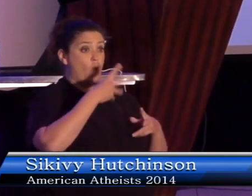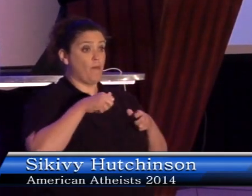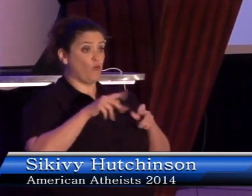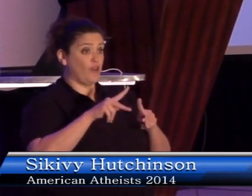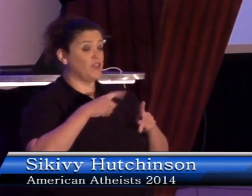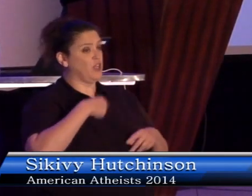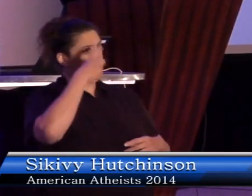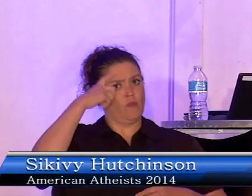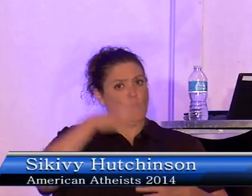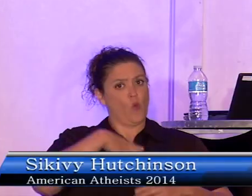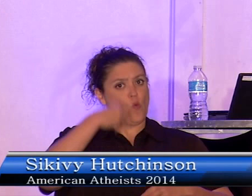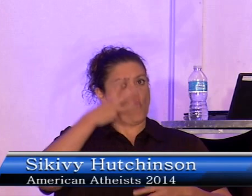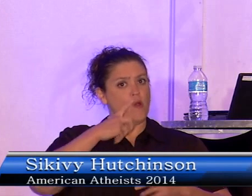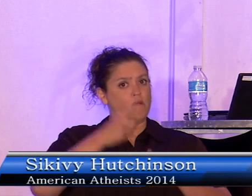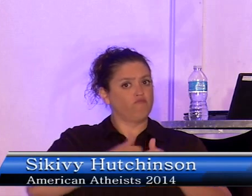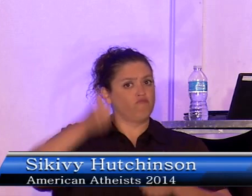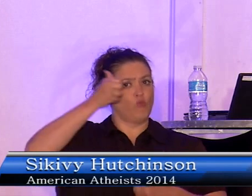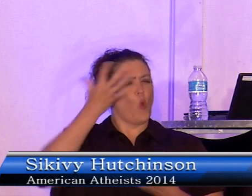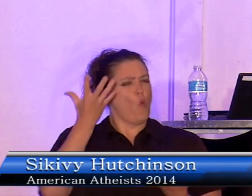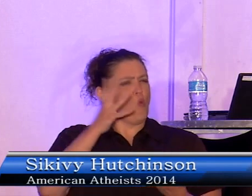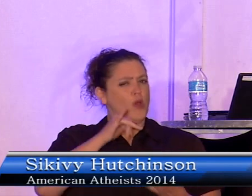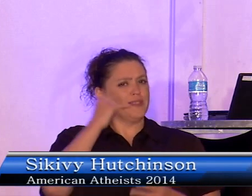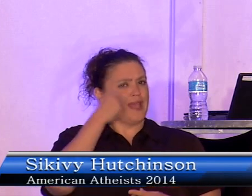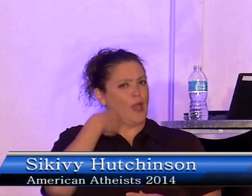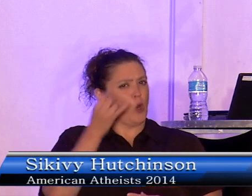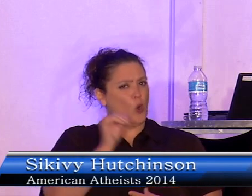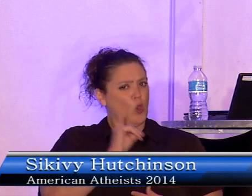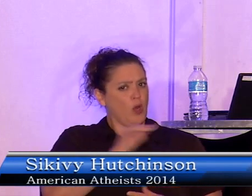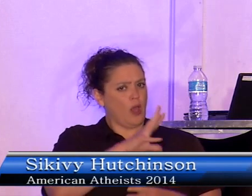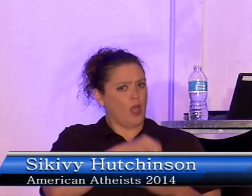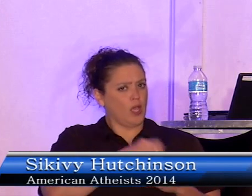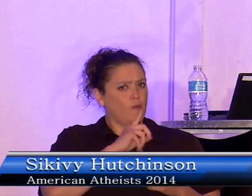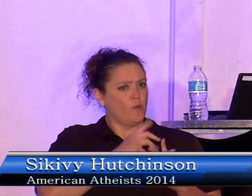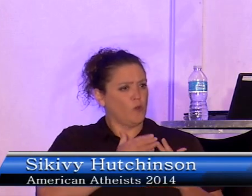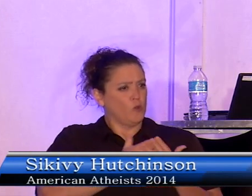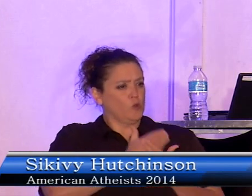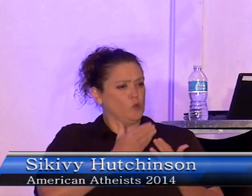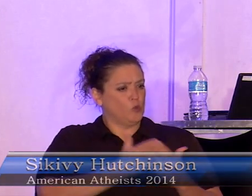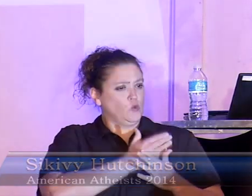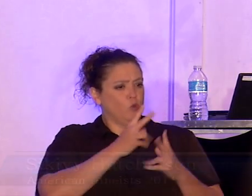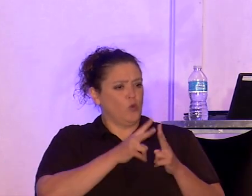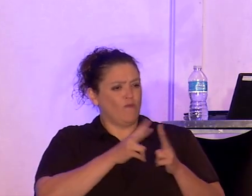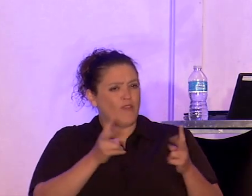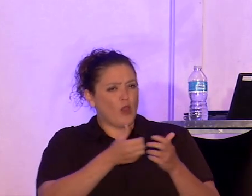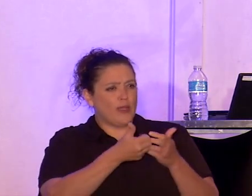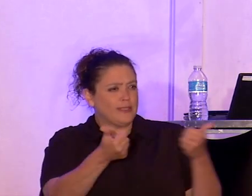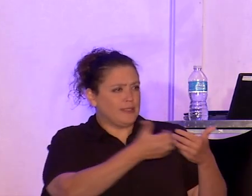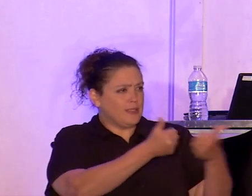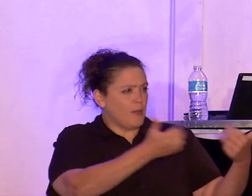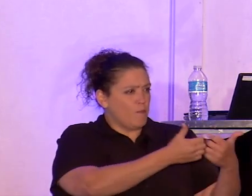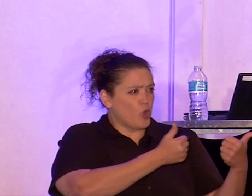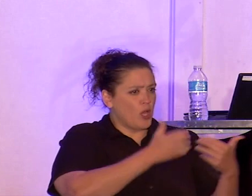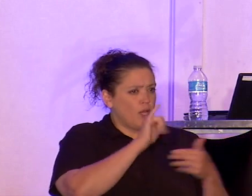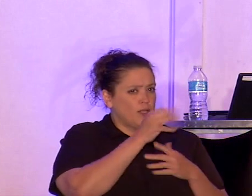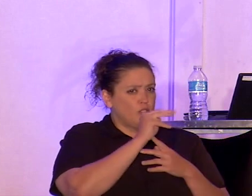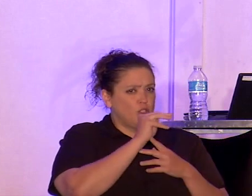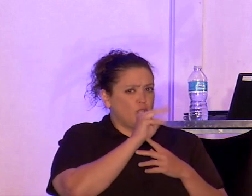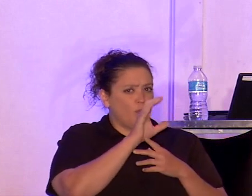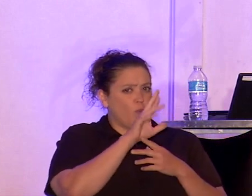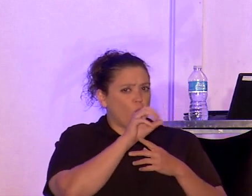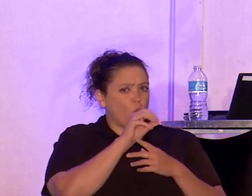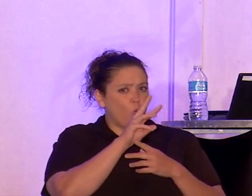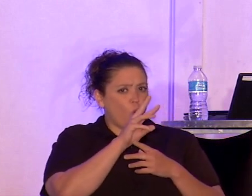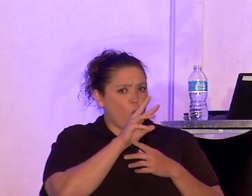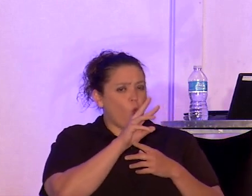look like in this brave new hypersegregated jim crow era, to use Michelle